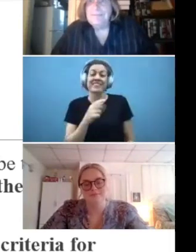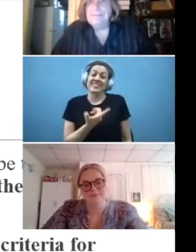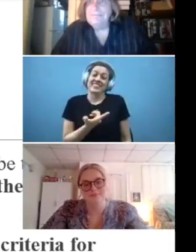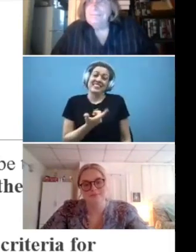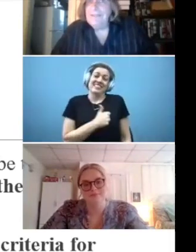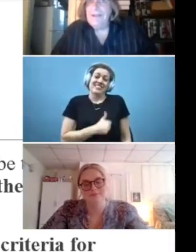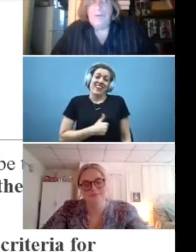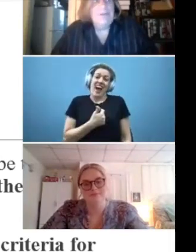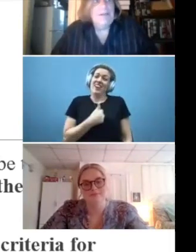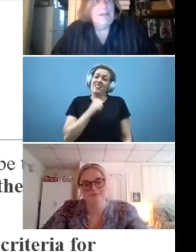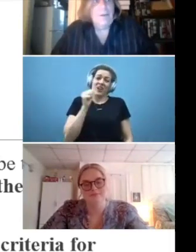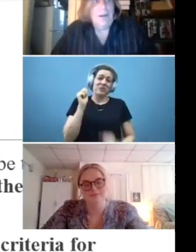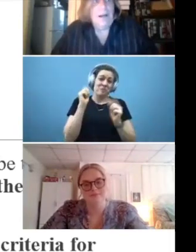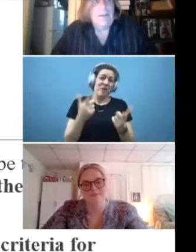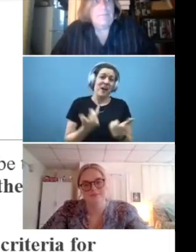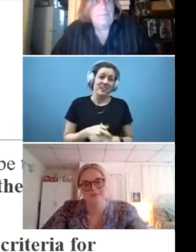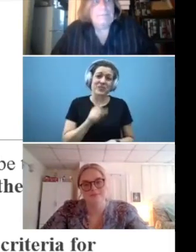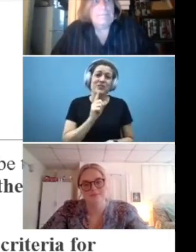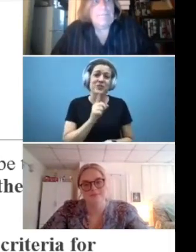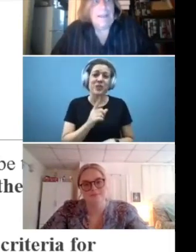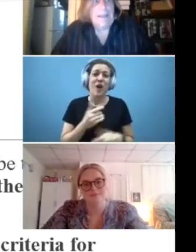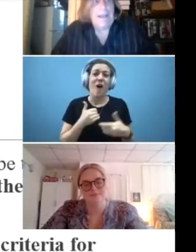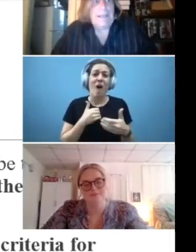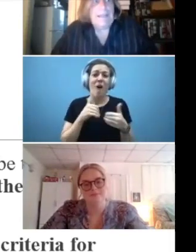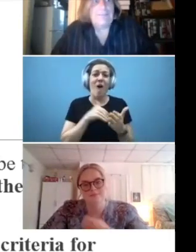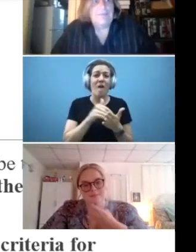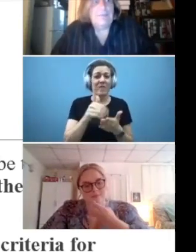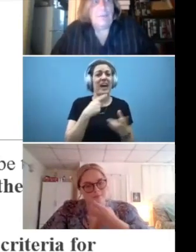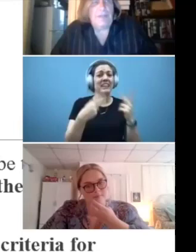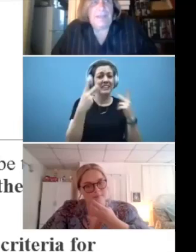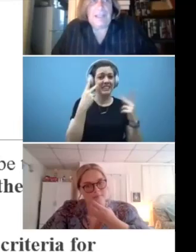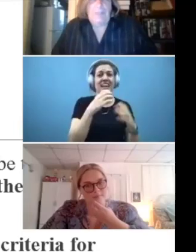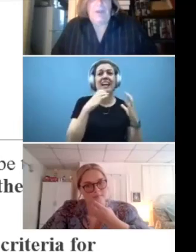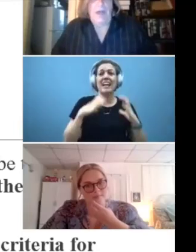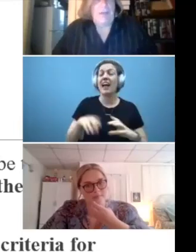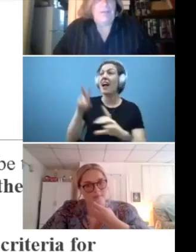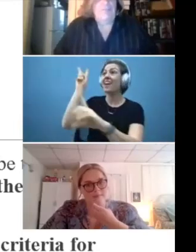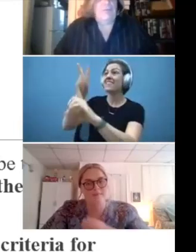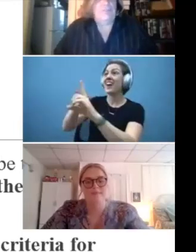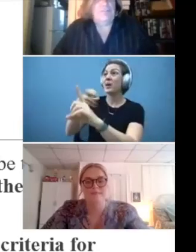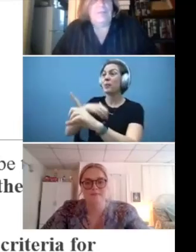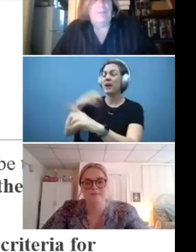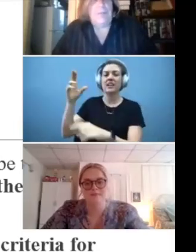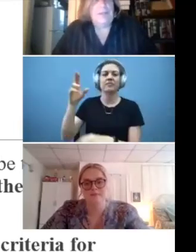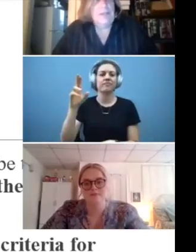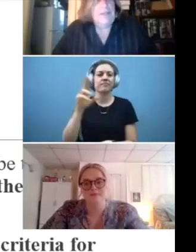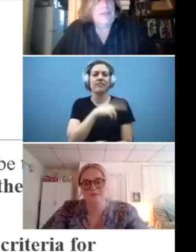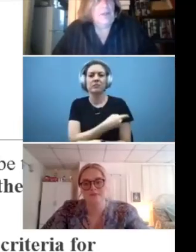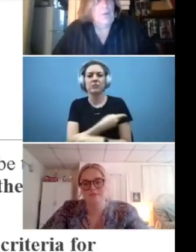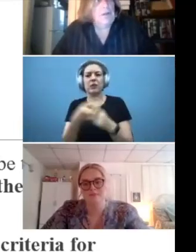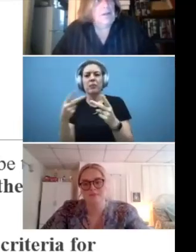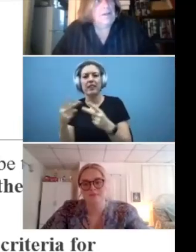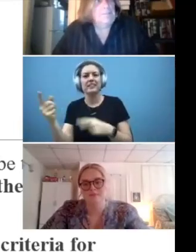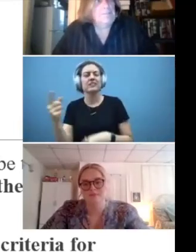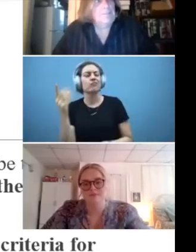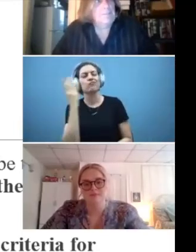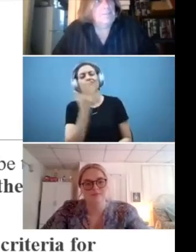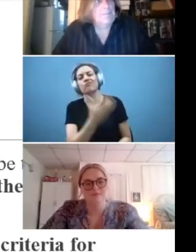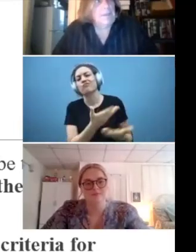that's, you know, um, I, I guess without taking up a lot of other folks times, but you know,